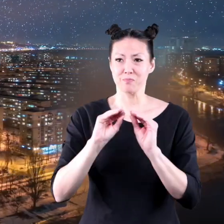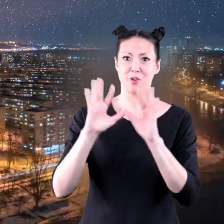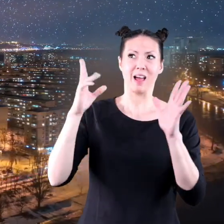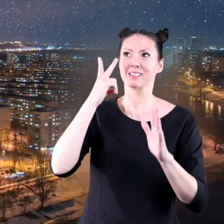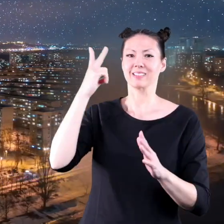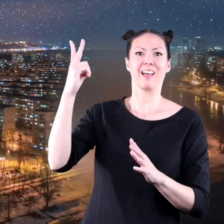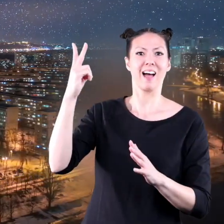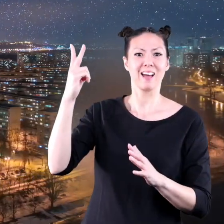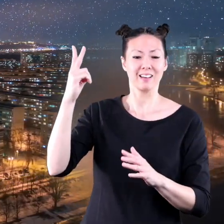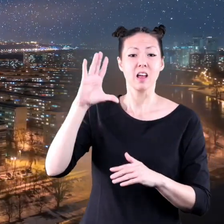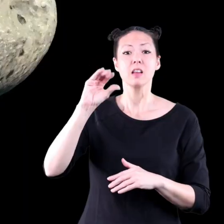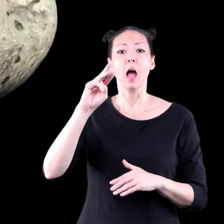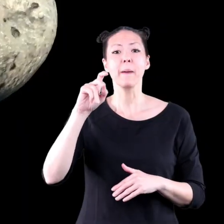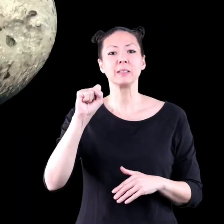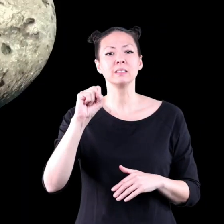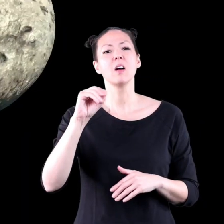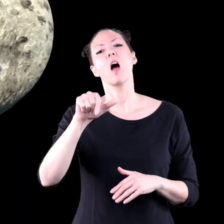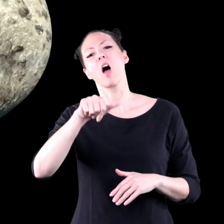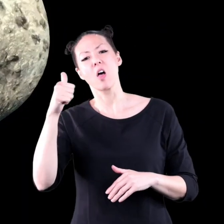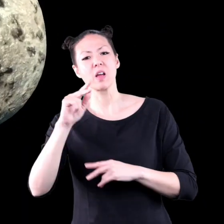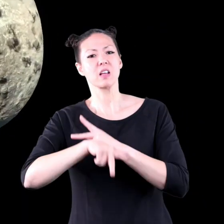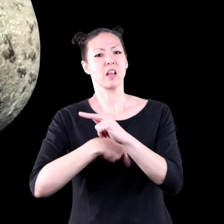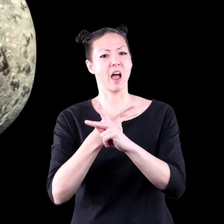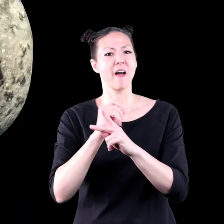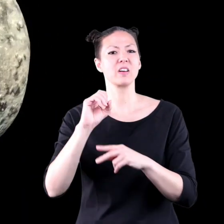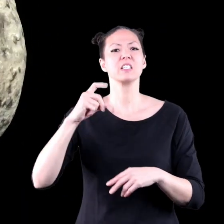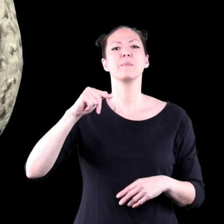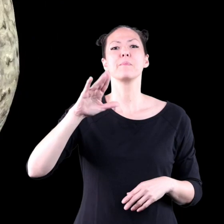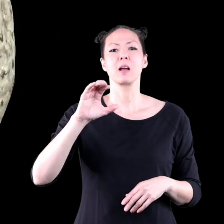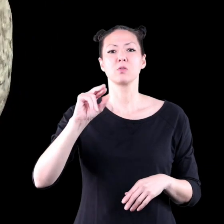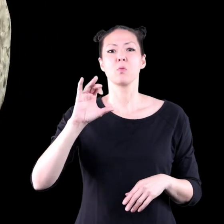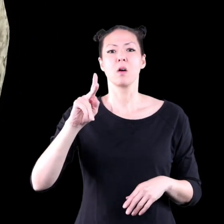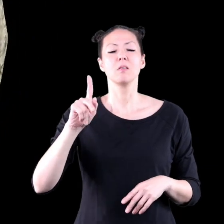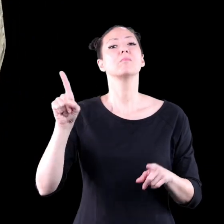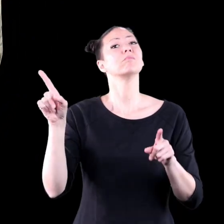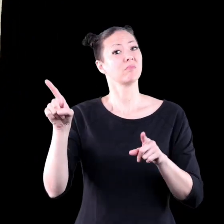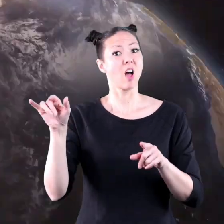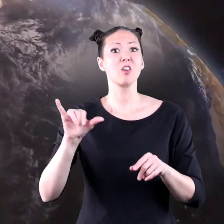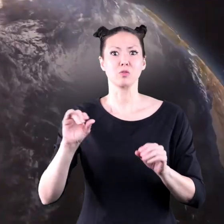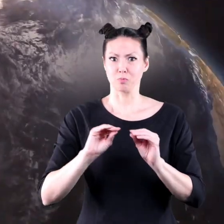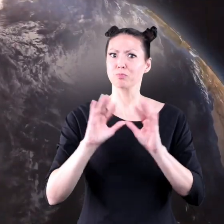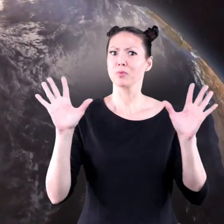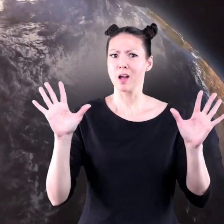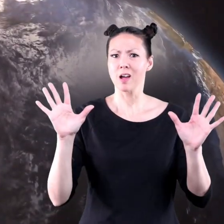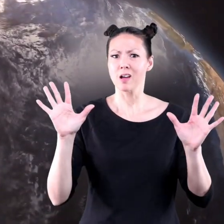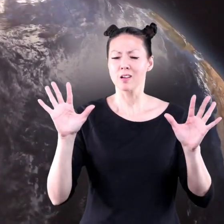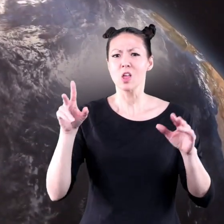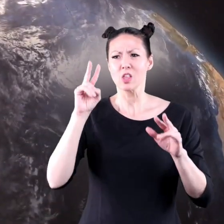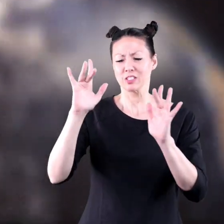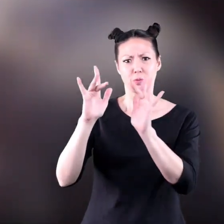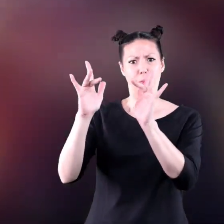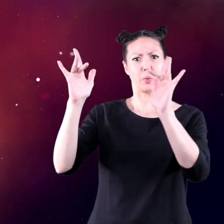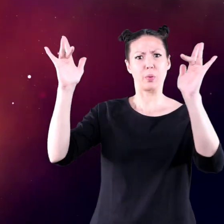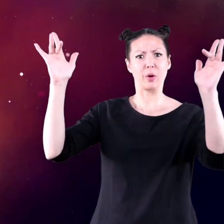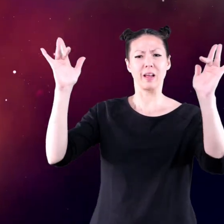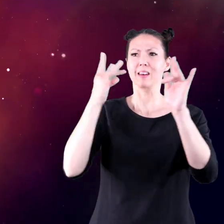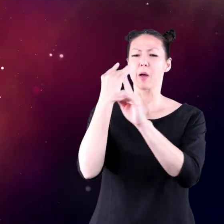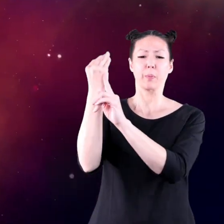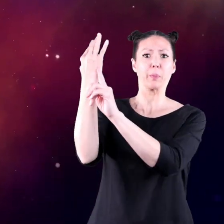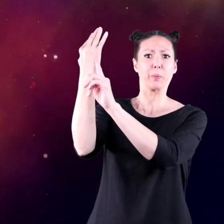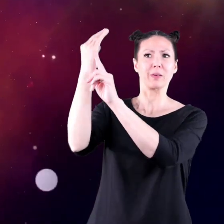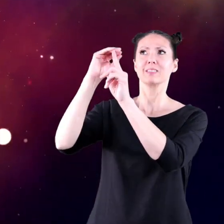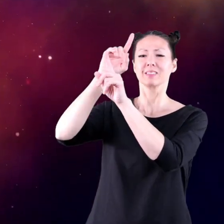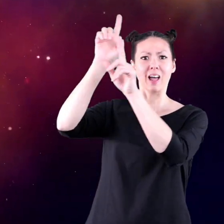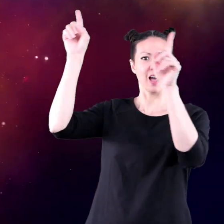sight to see. Comets are another kind of space rock. They are also bright. They look like